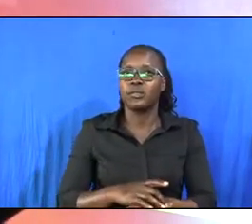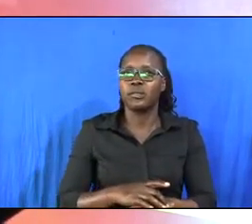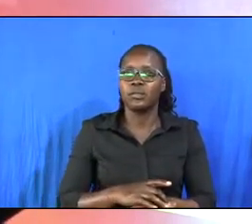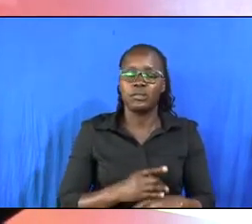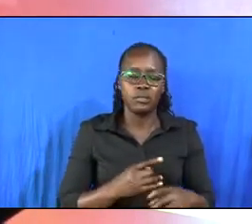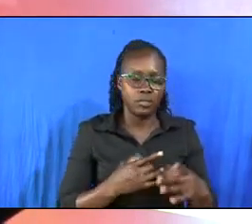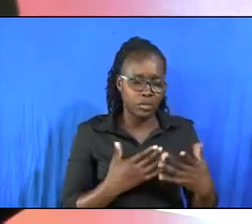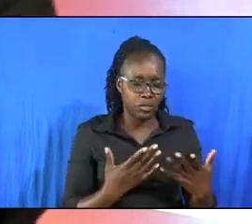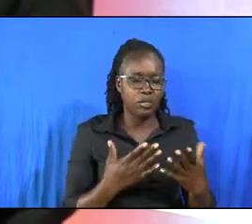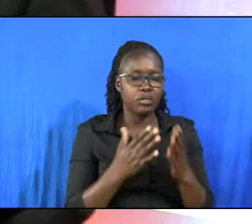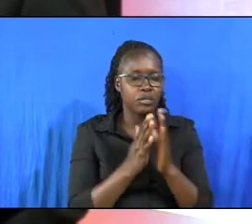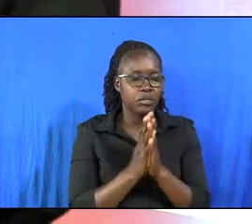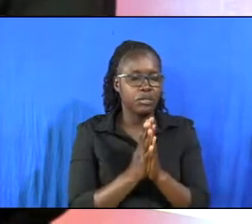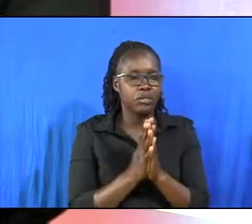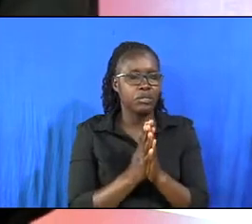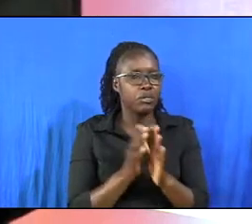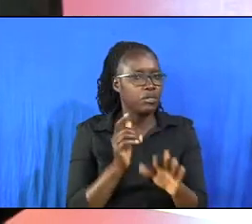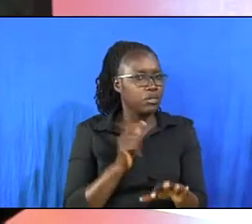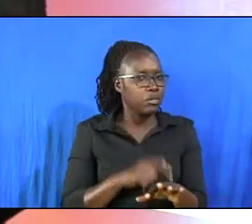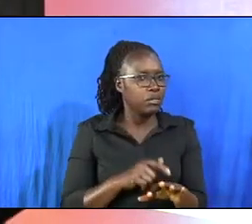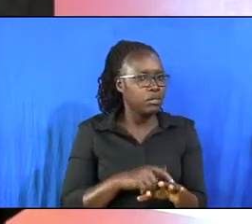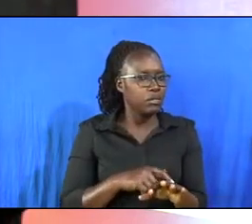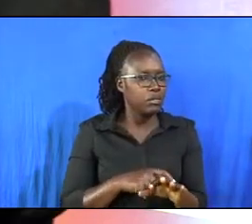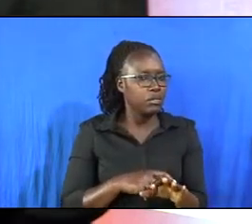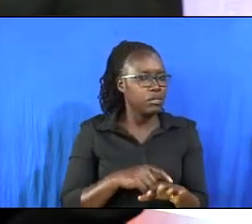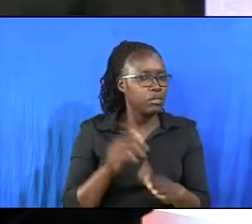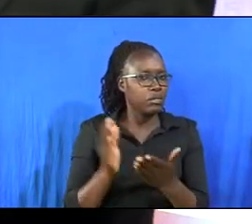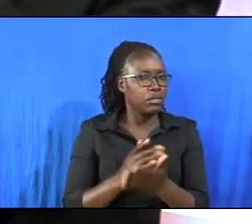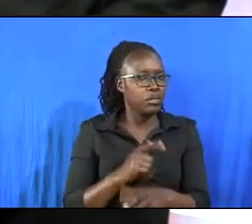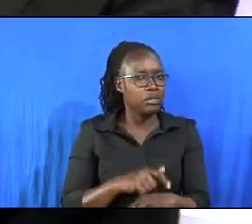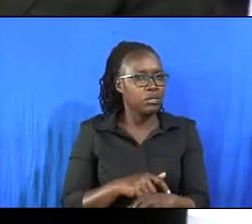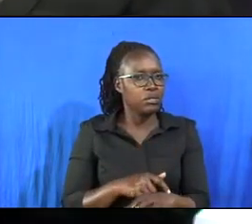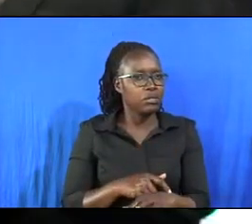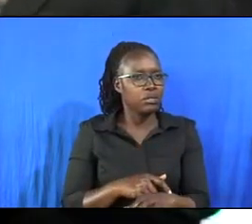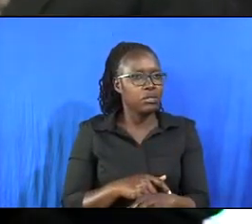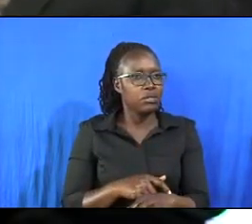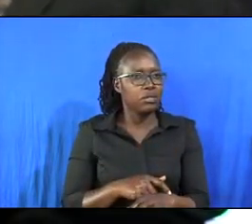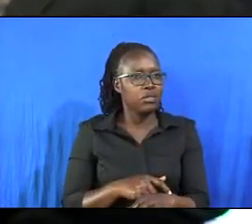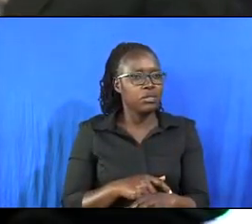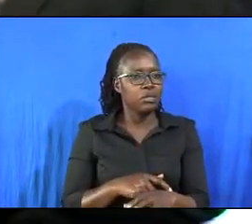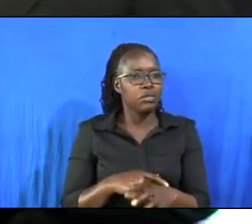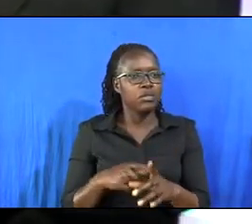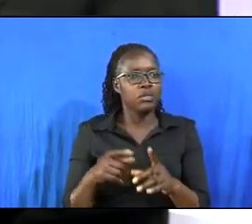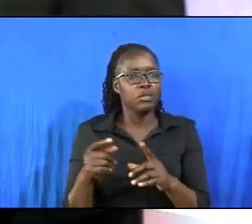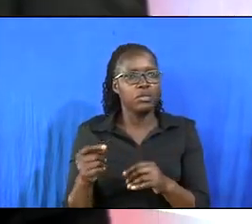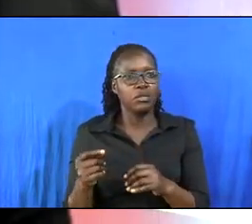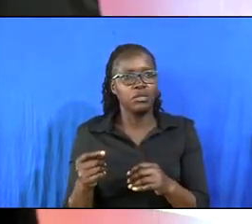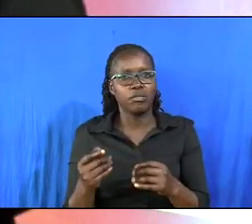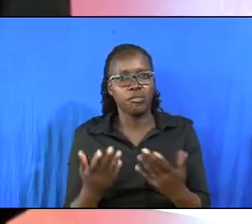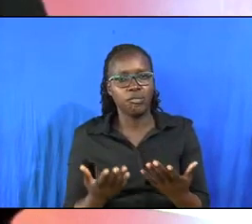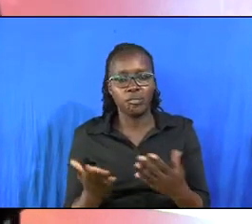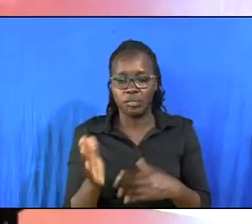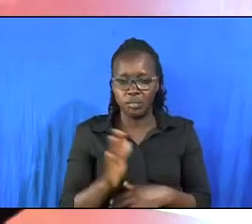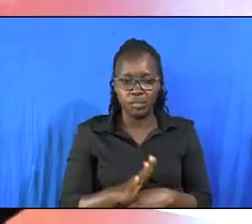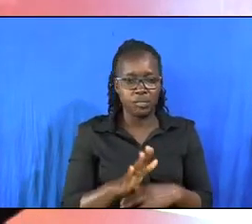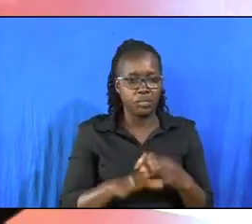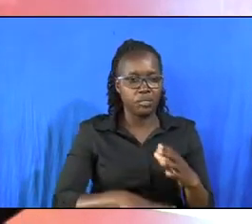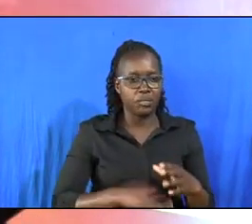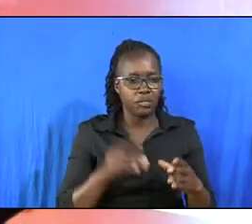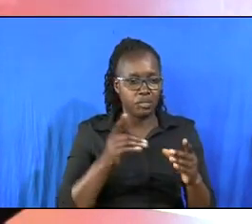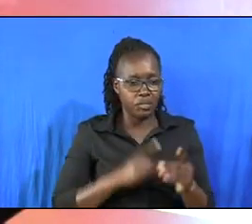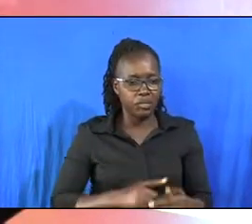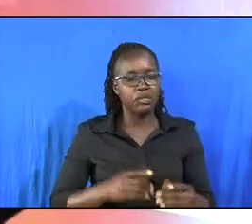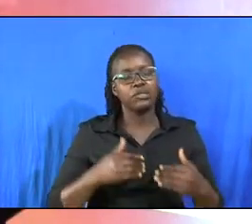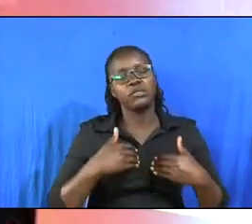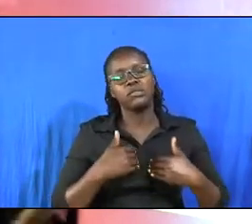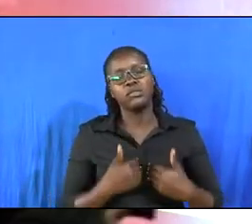prayer with his disciples. And he left them for some time to go and pray on his own. When he came back and found disciples